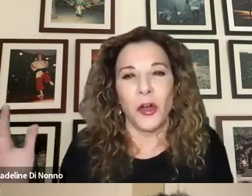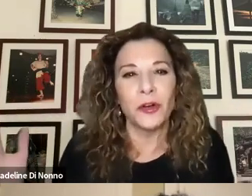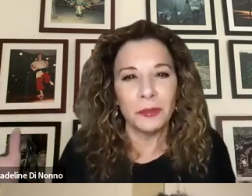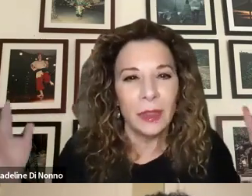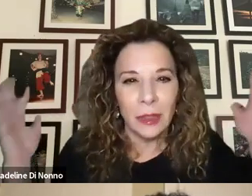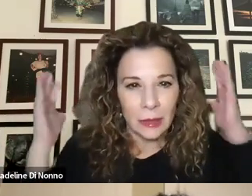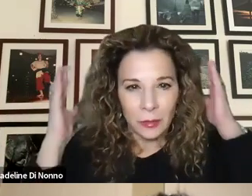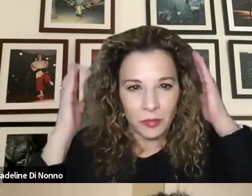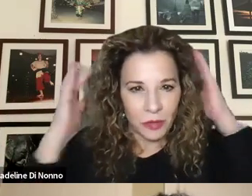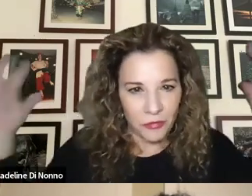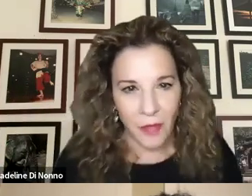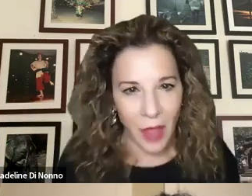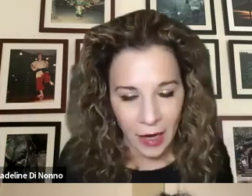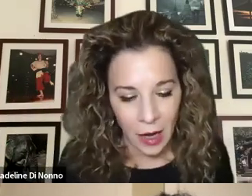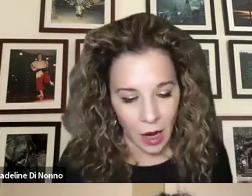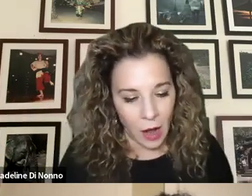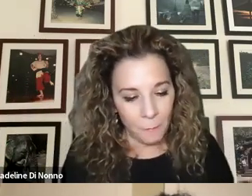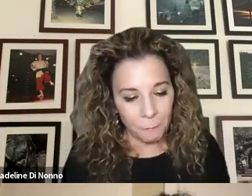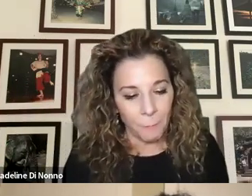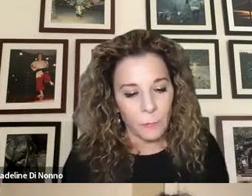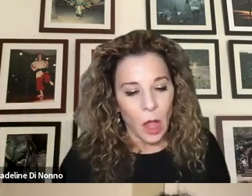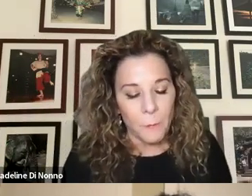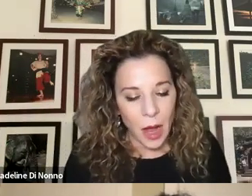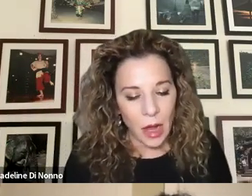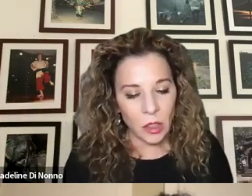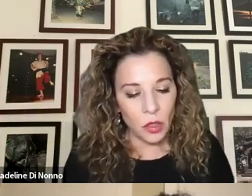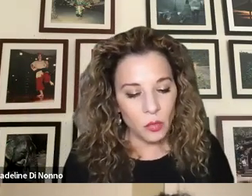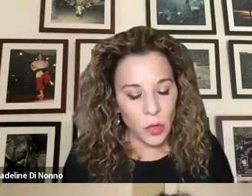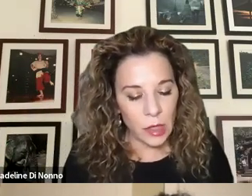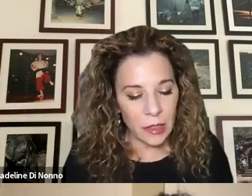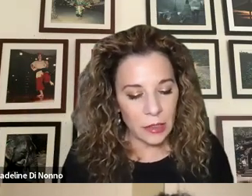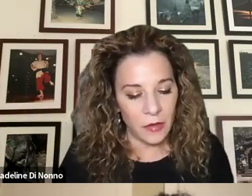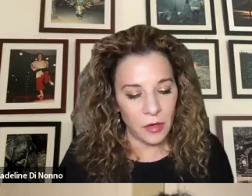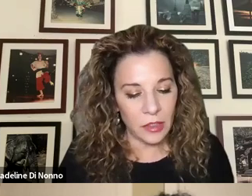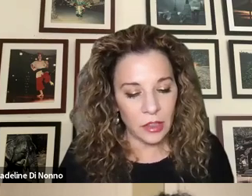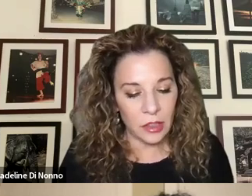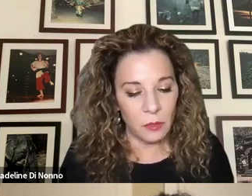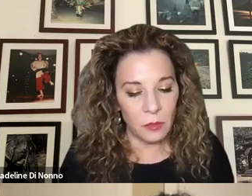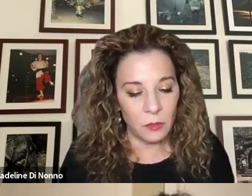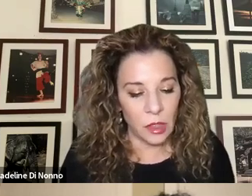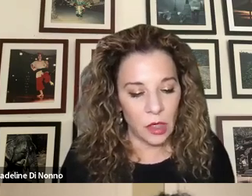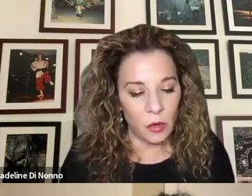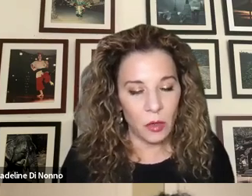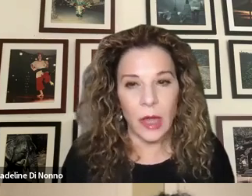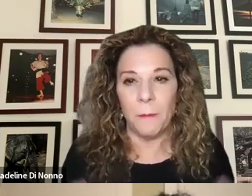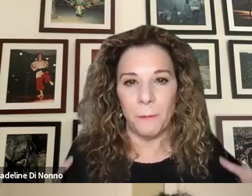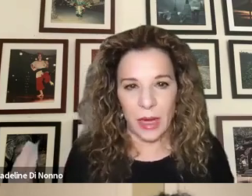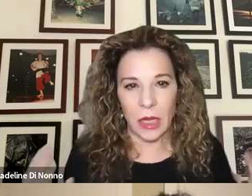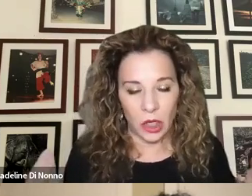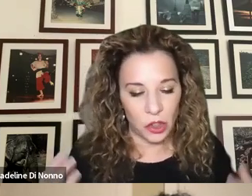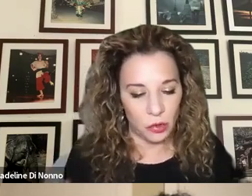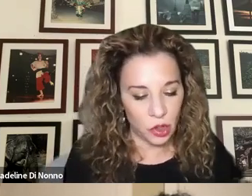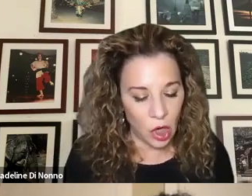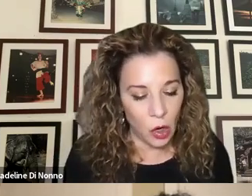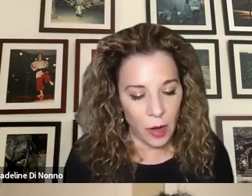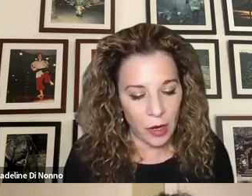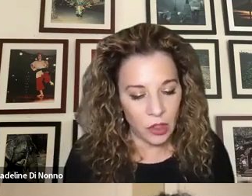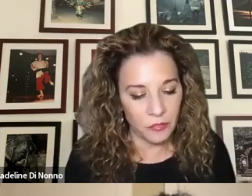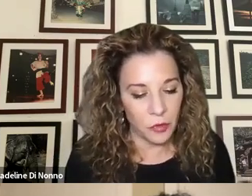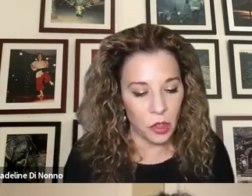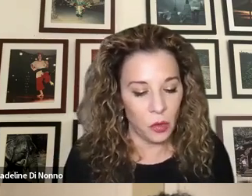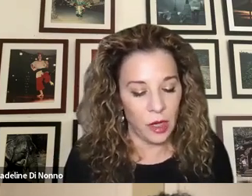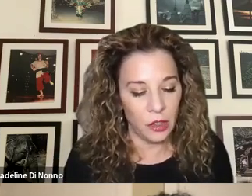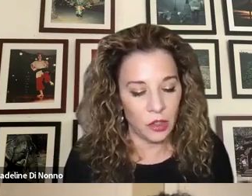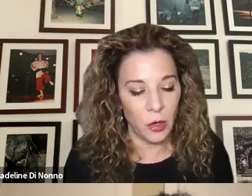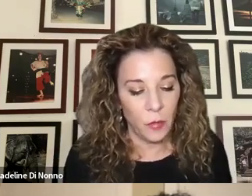so prophetic. But you really dive into some, you know, kind of big issues. So my